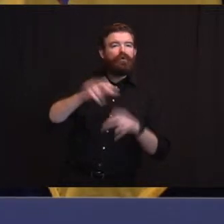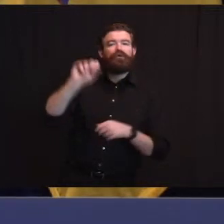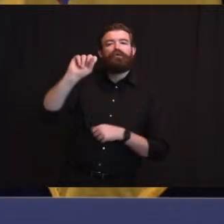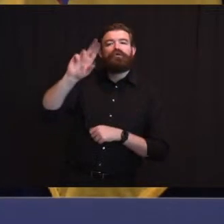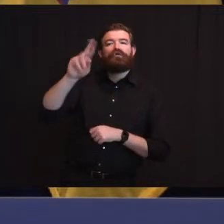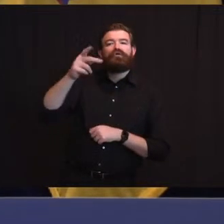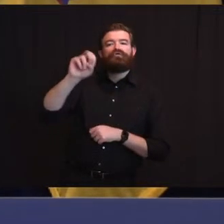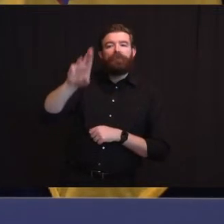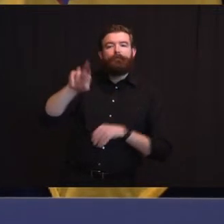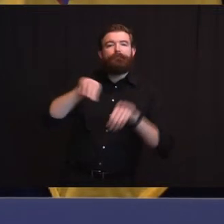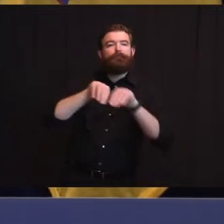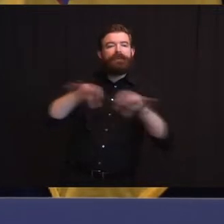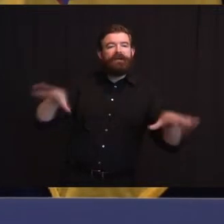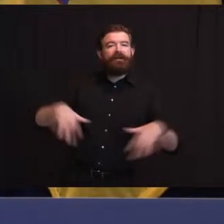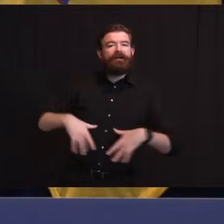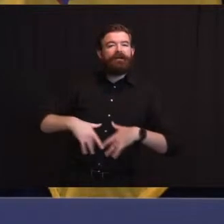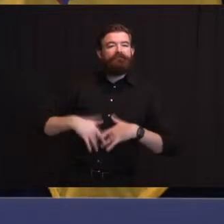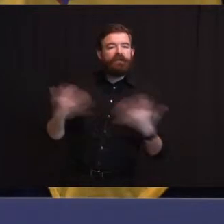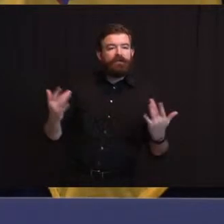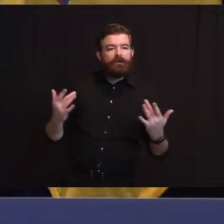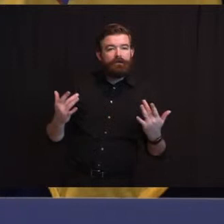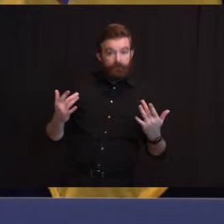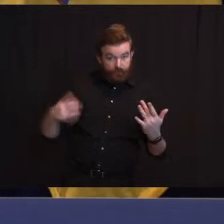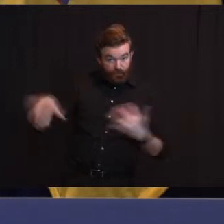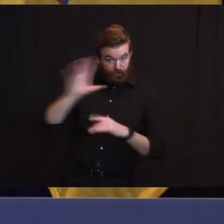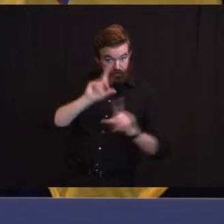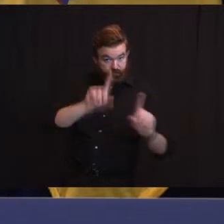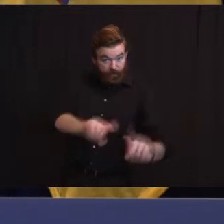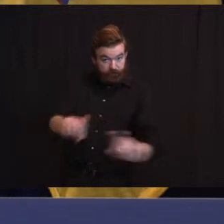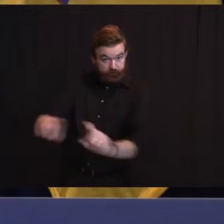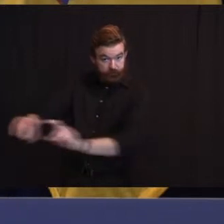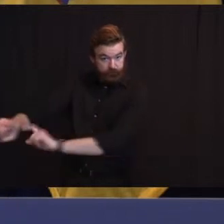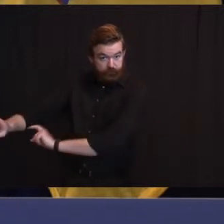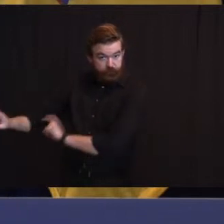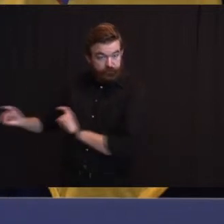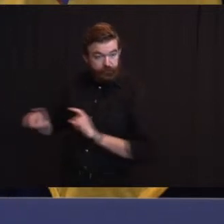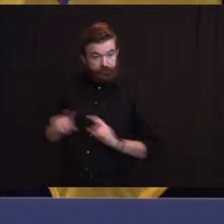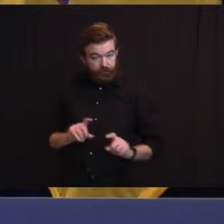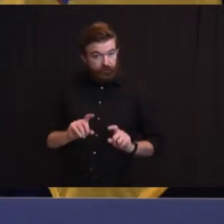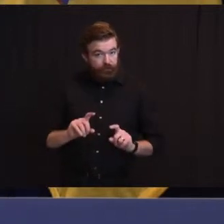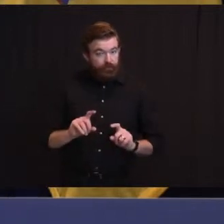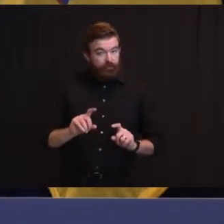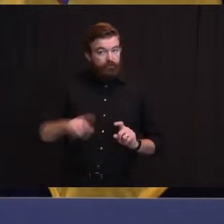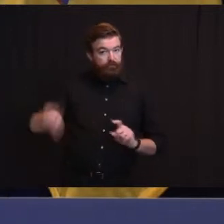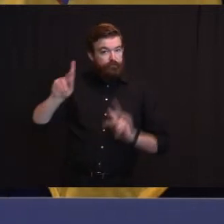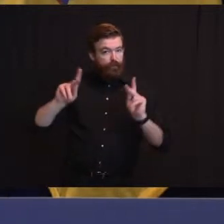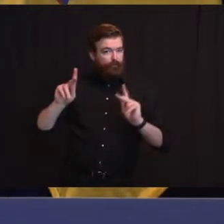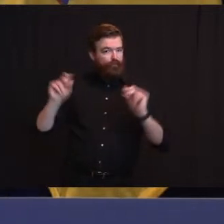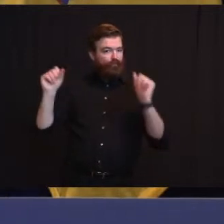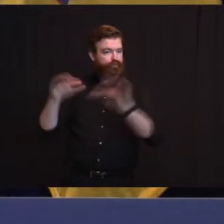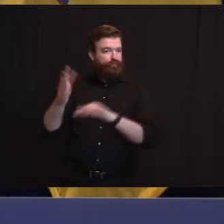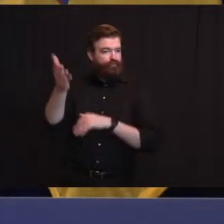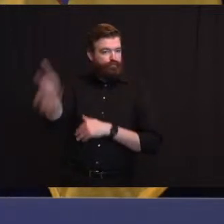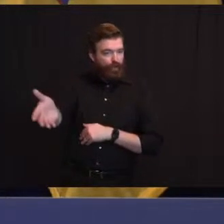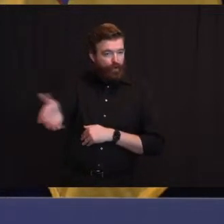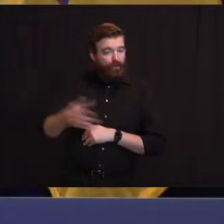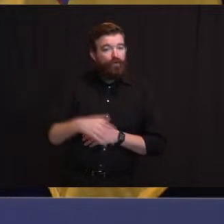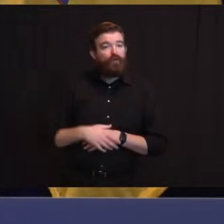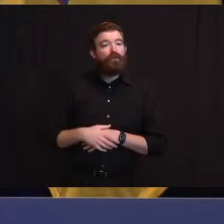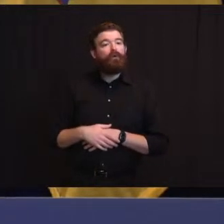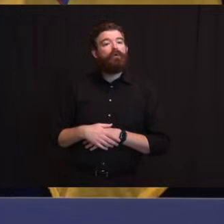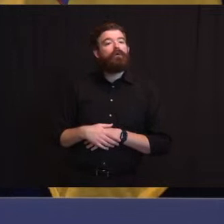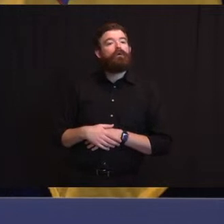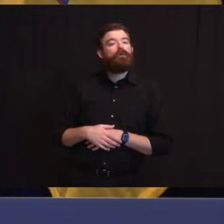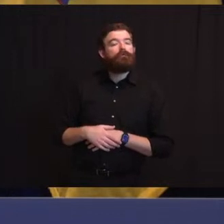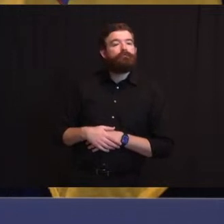the people who are there? The MVC said today that it won't be able to implement the process for undocumented people to get driver's licenses